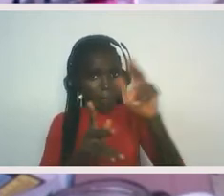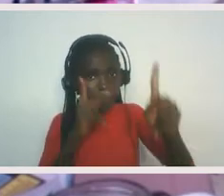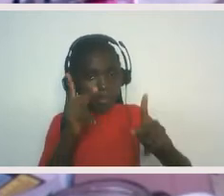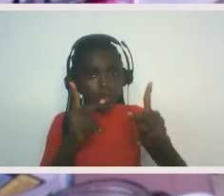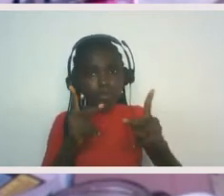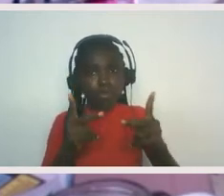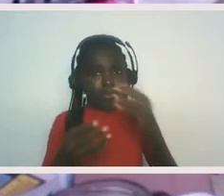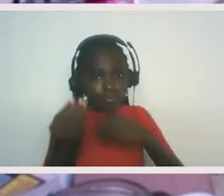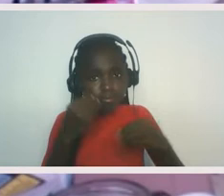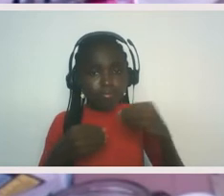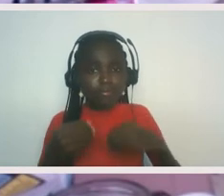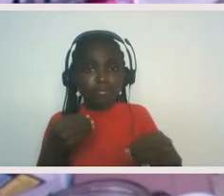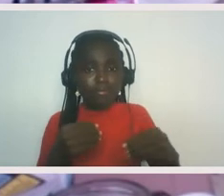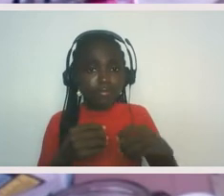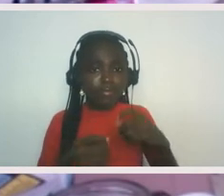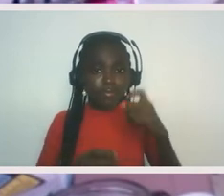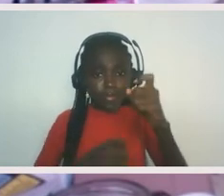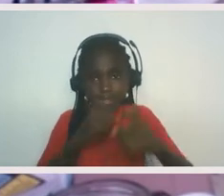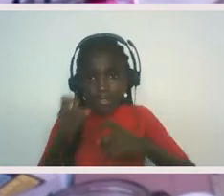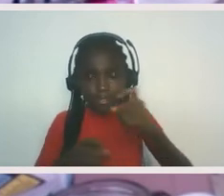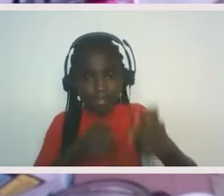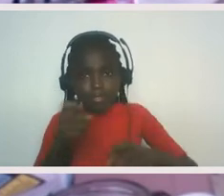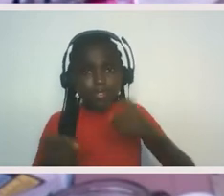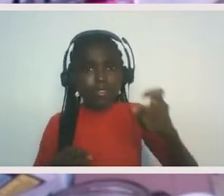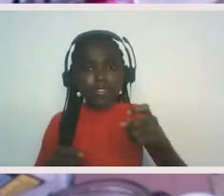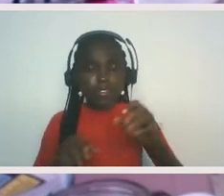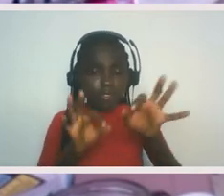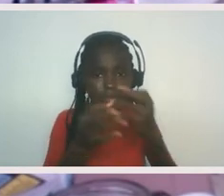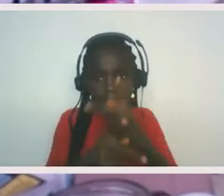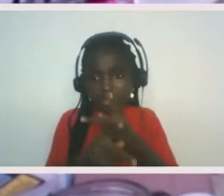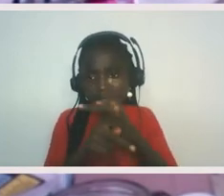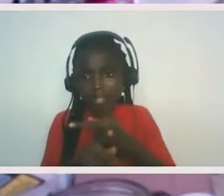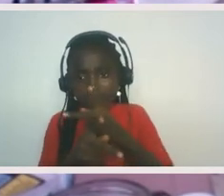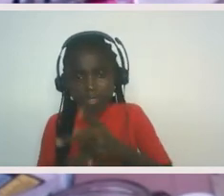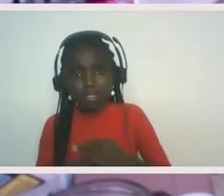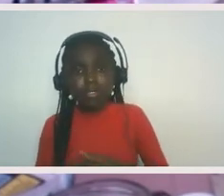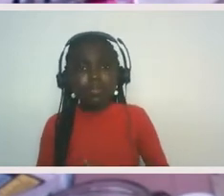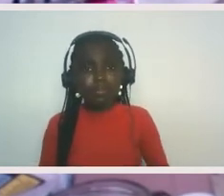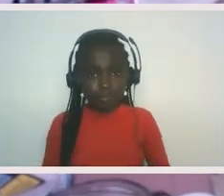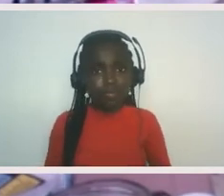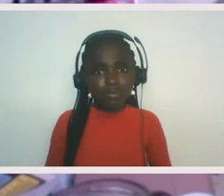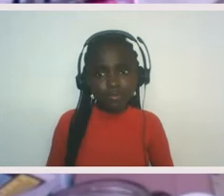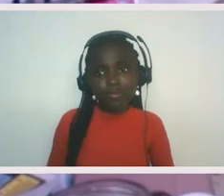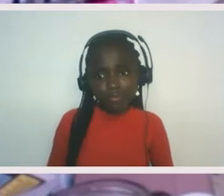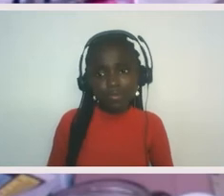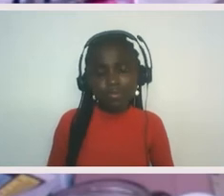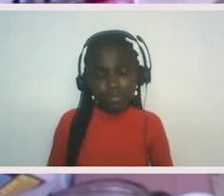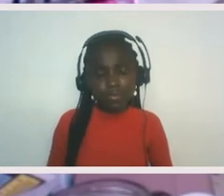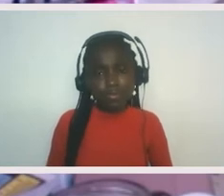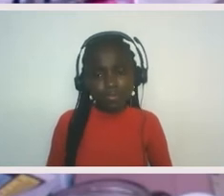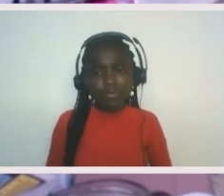we were able to give back to the land. And speaking of circular, you know, this,